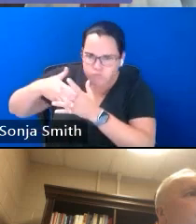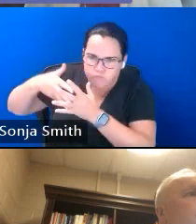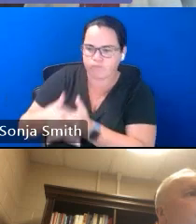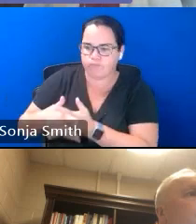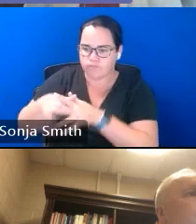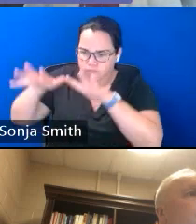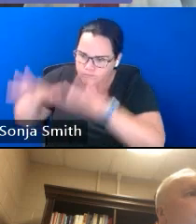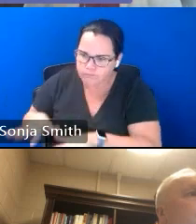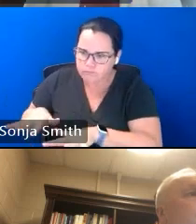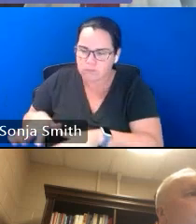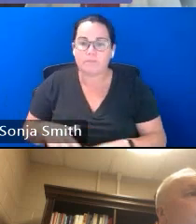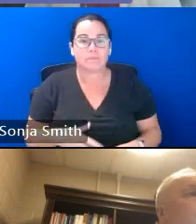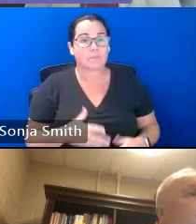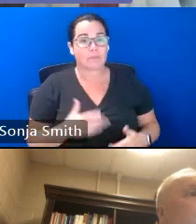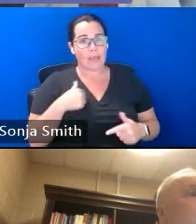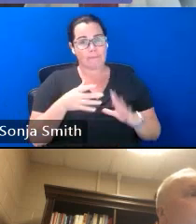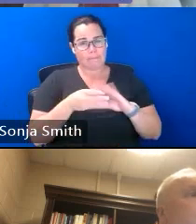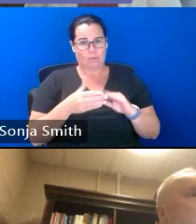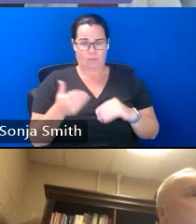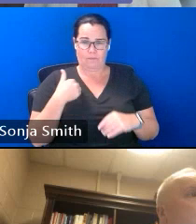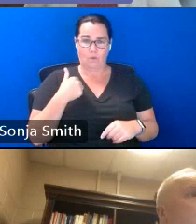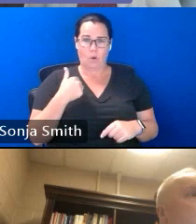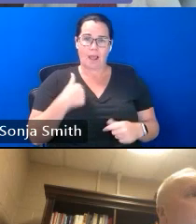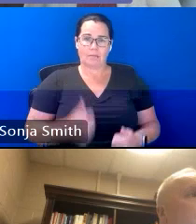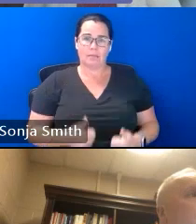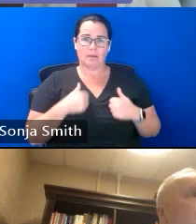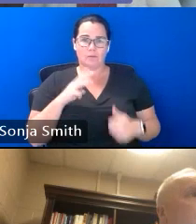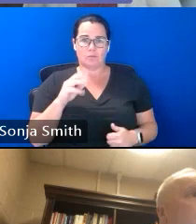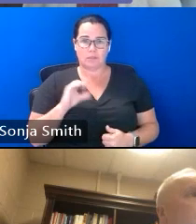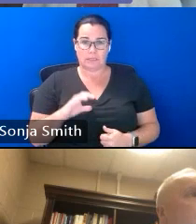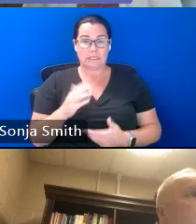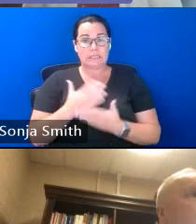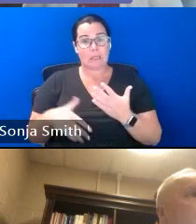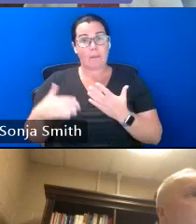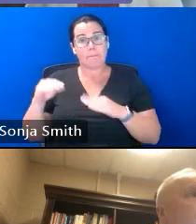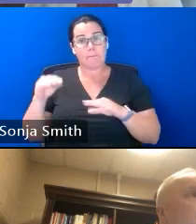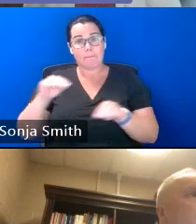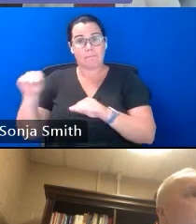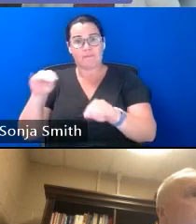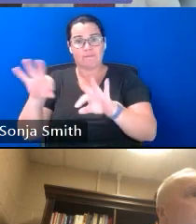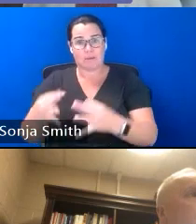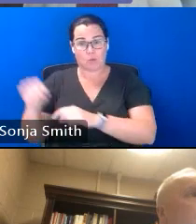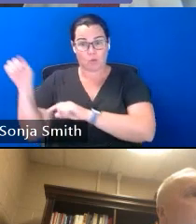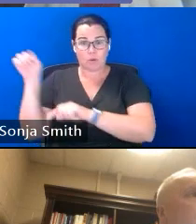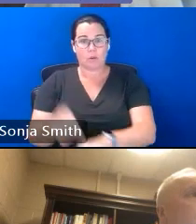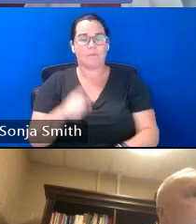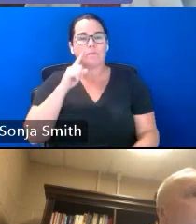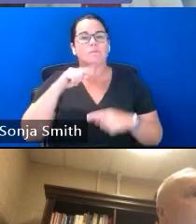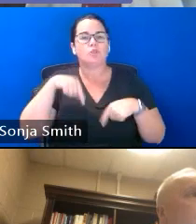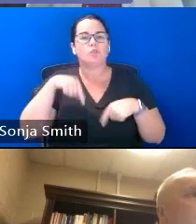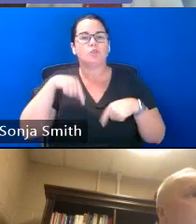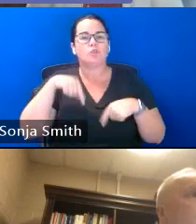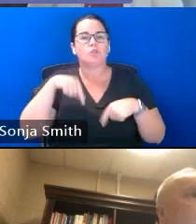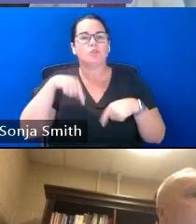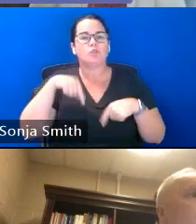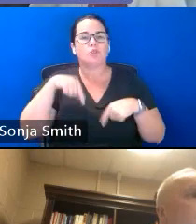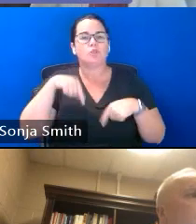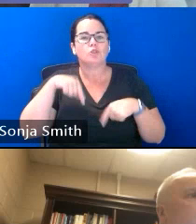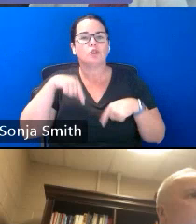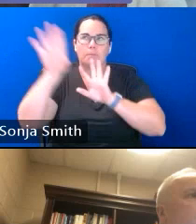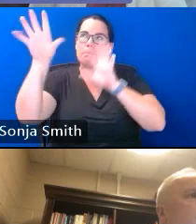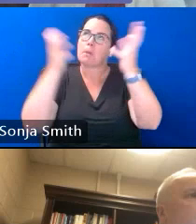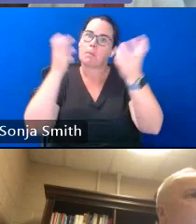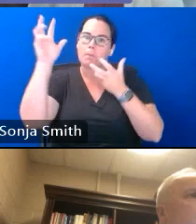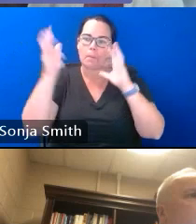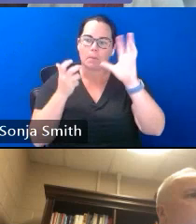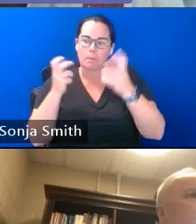before i live in wisconsin we have migrant families who come to wisconsin for our apple picking season and for our summer